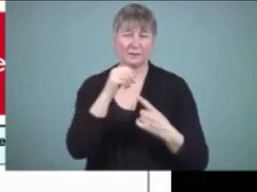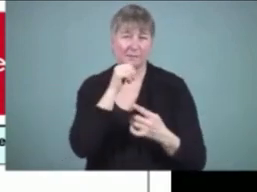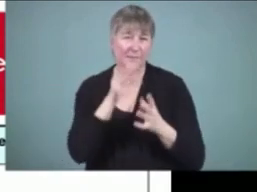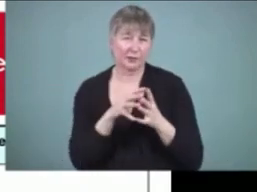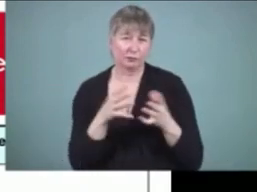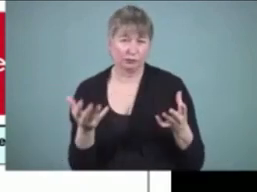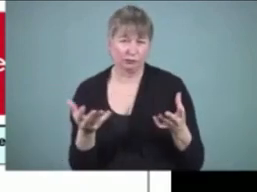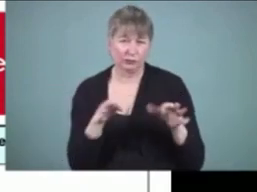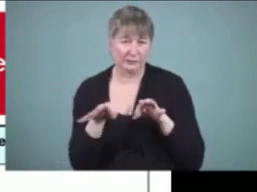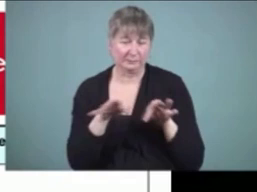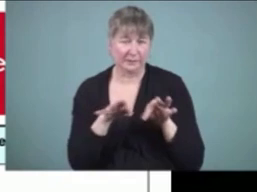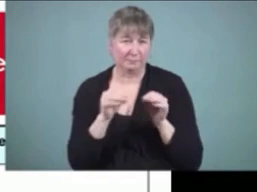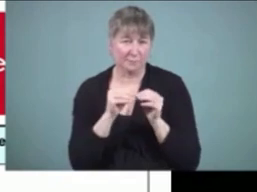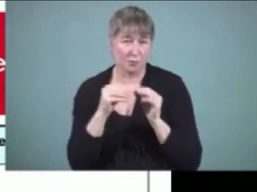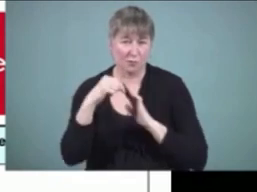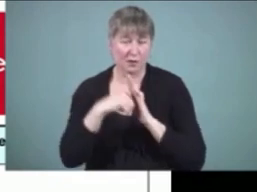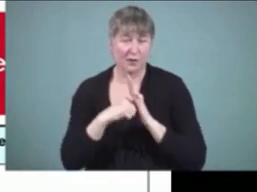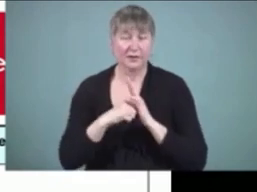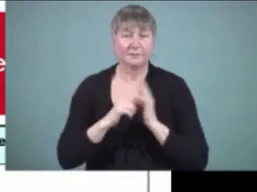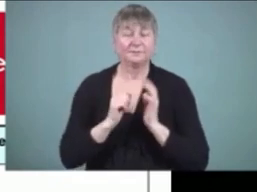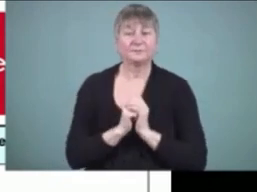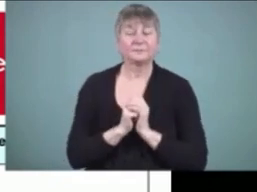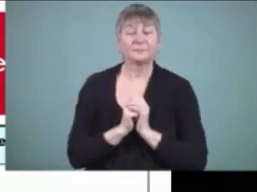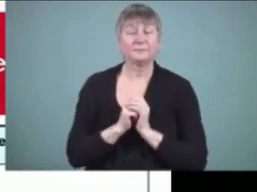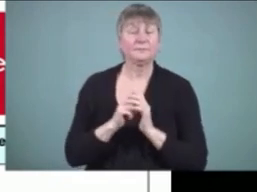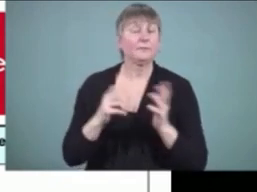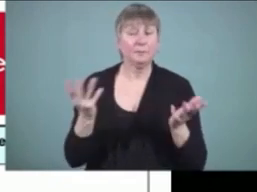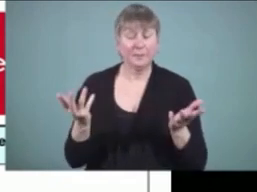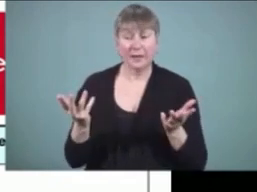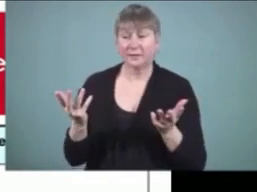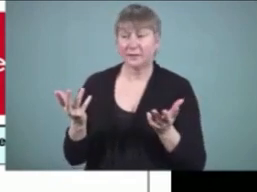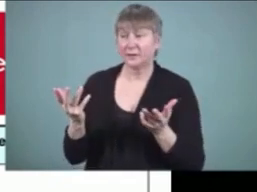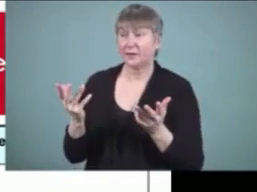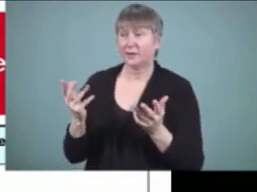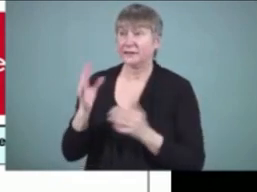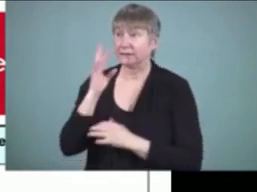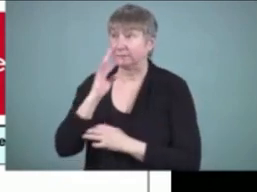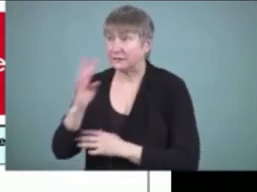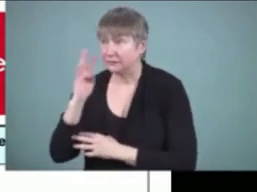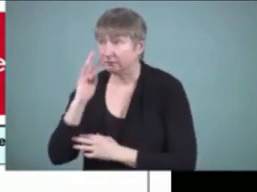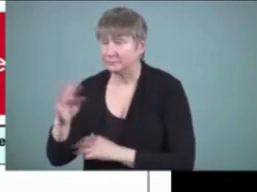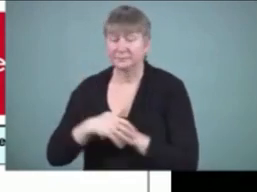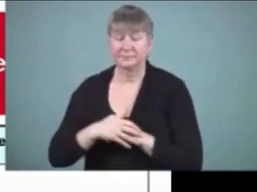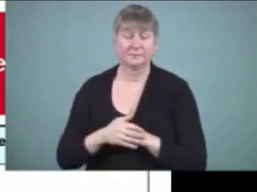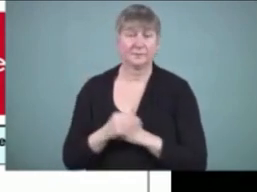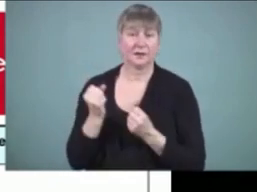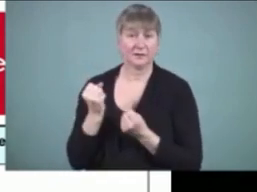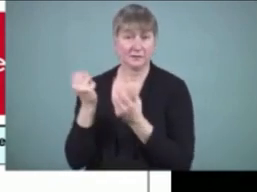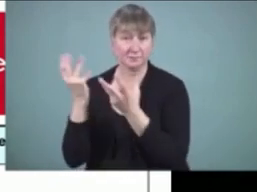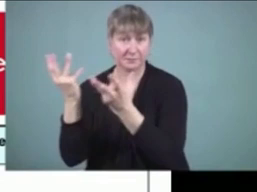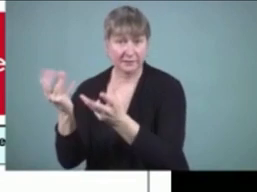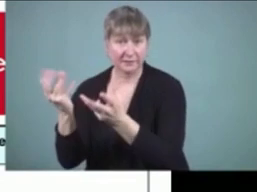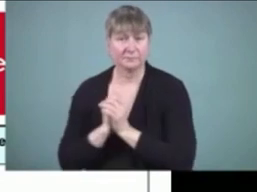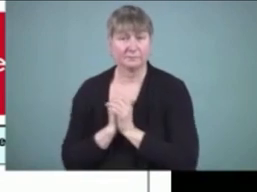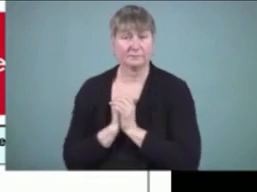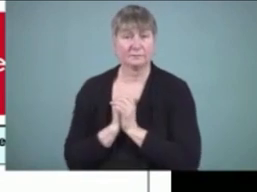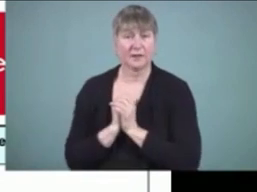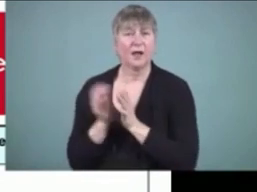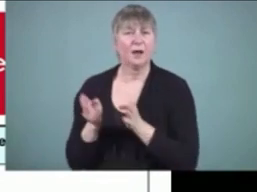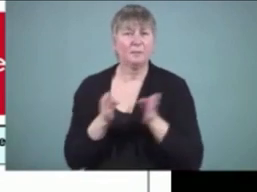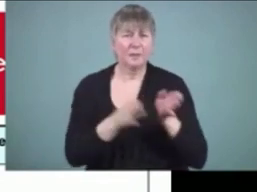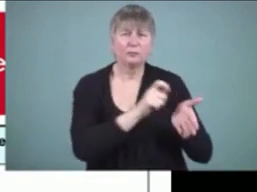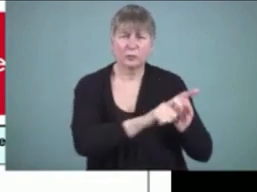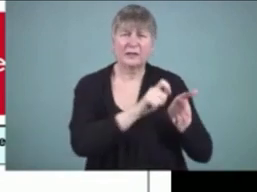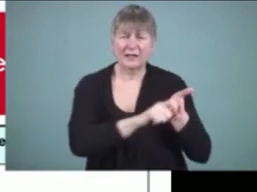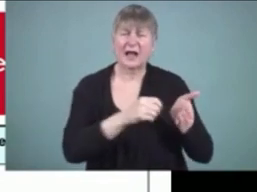say, just as spoken and signed language function, written language also functions to accomplish things.